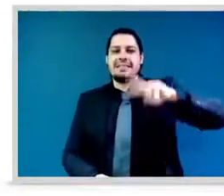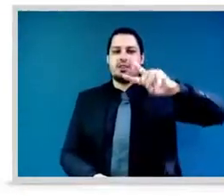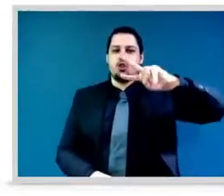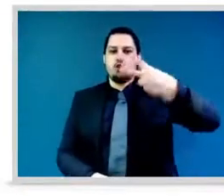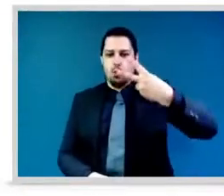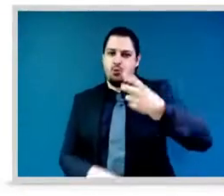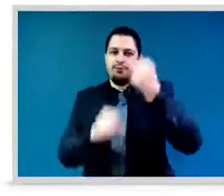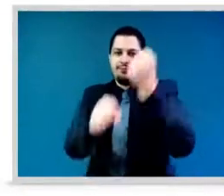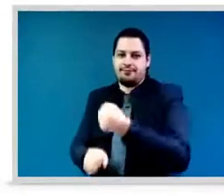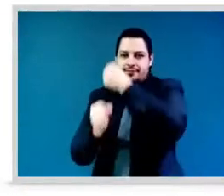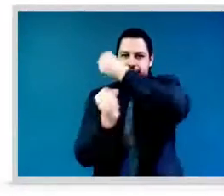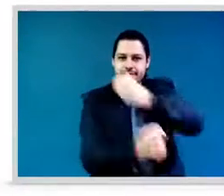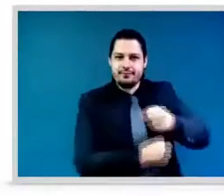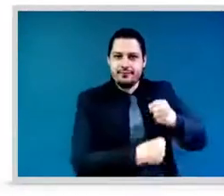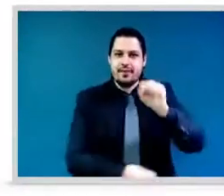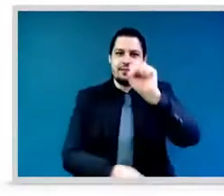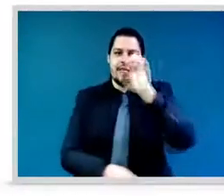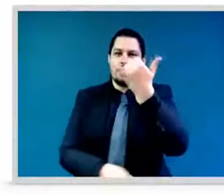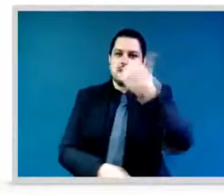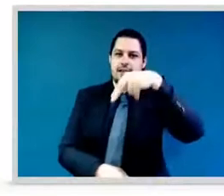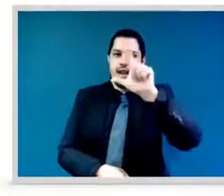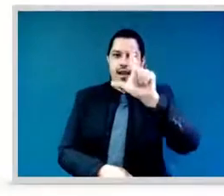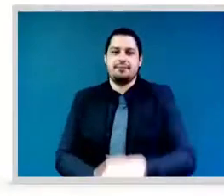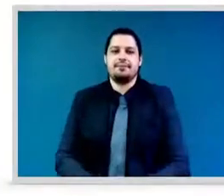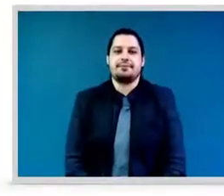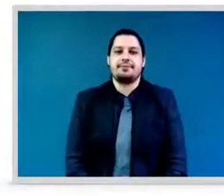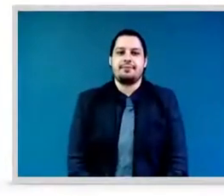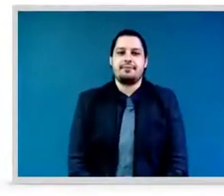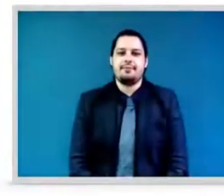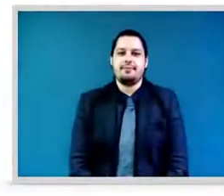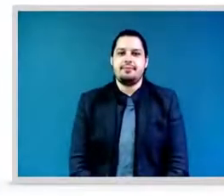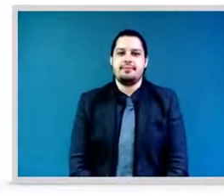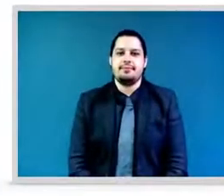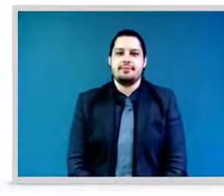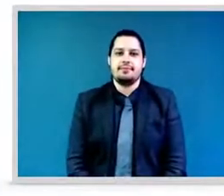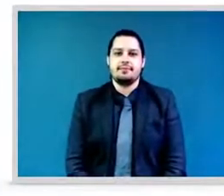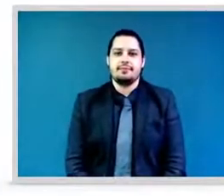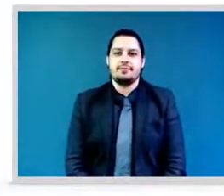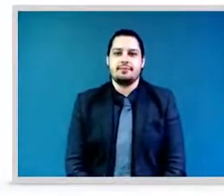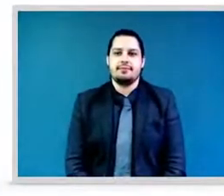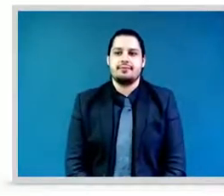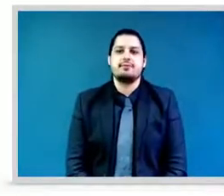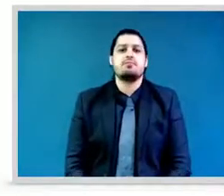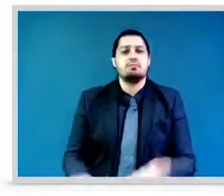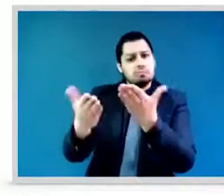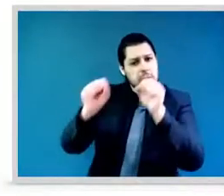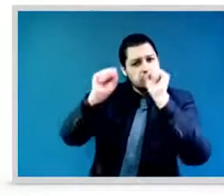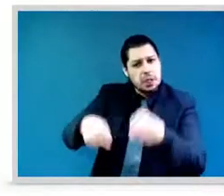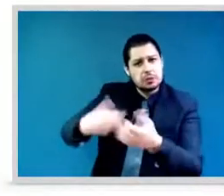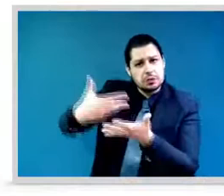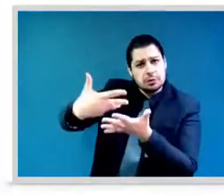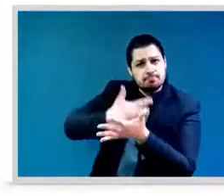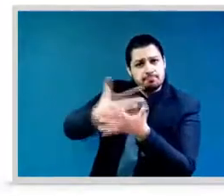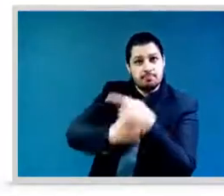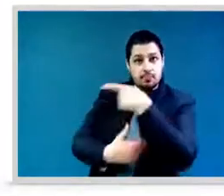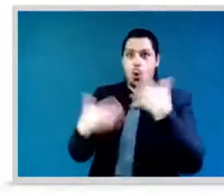Amanda Nguyen. But let's start with you, Prime Minister. What's your perspective on what our different stakeholders need to